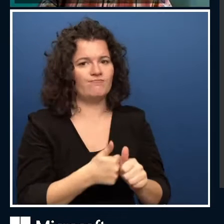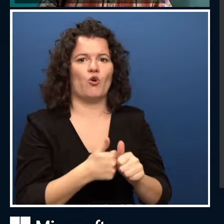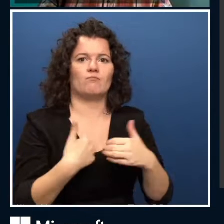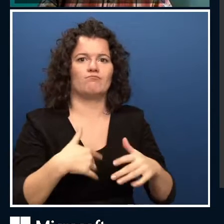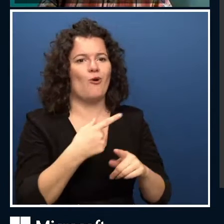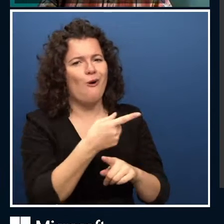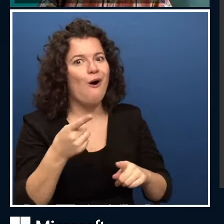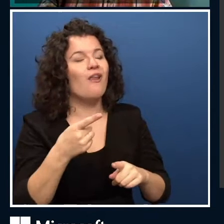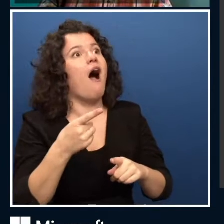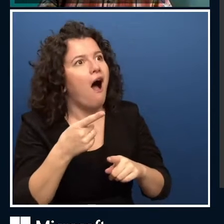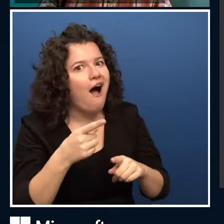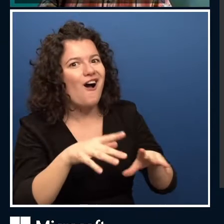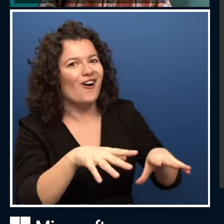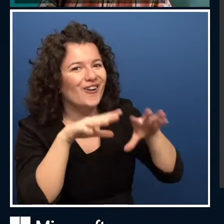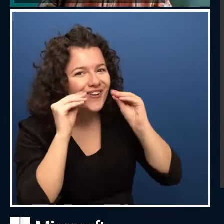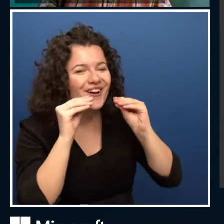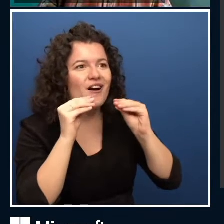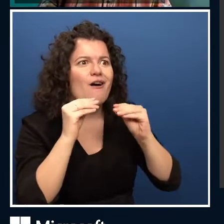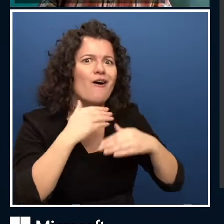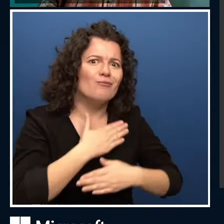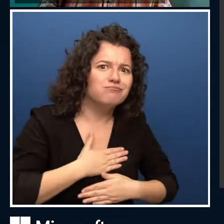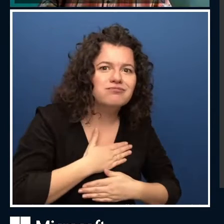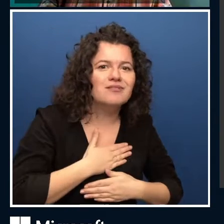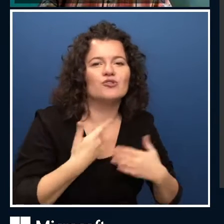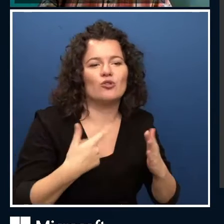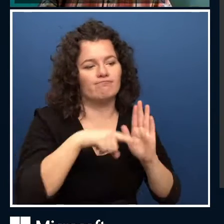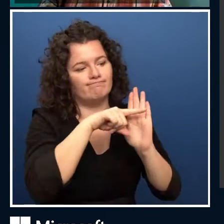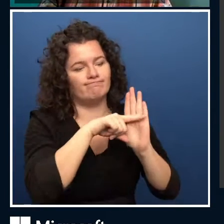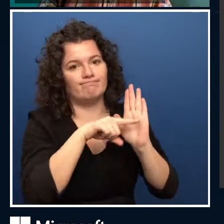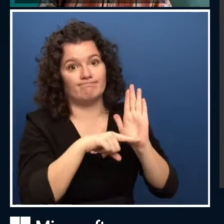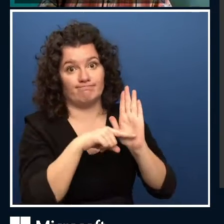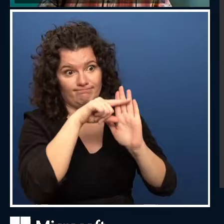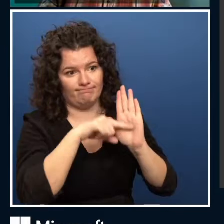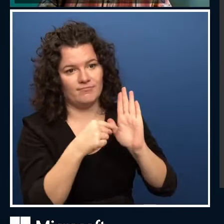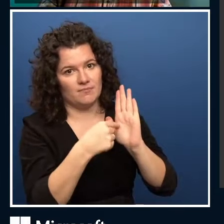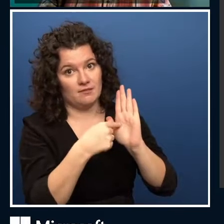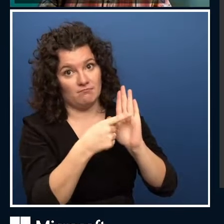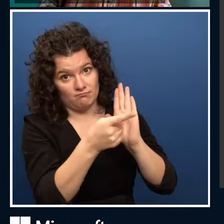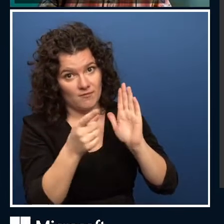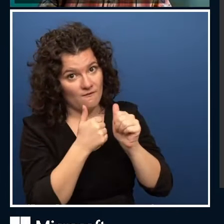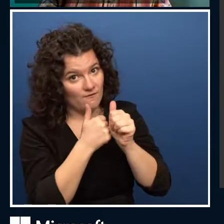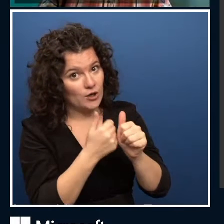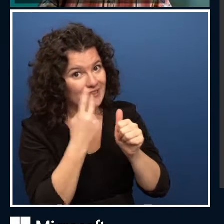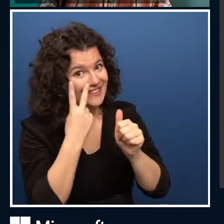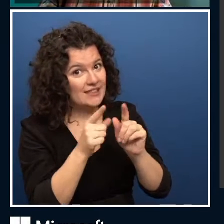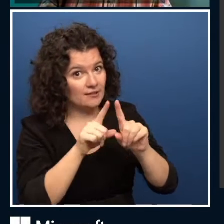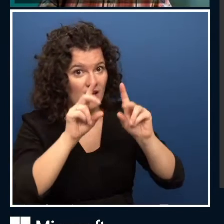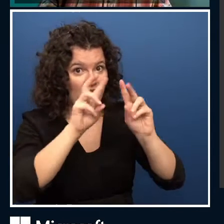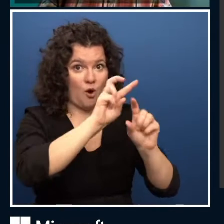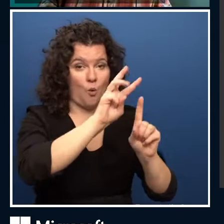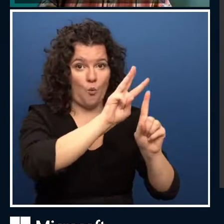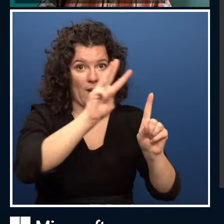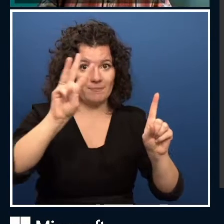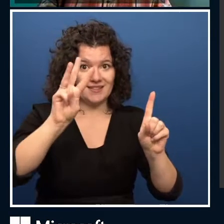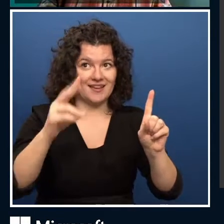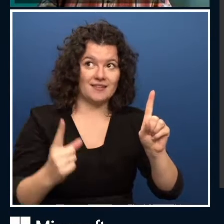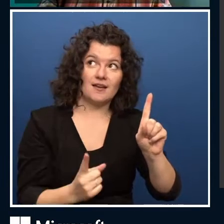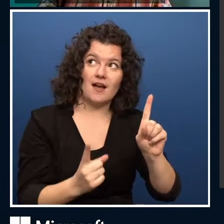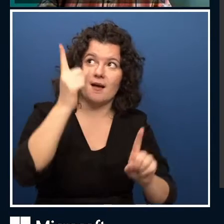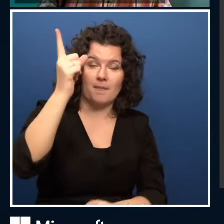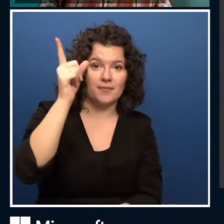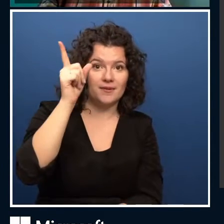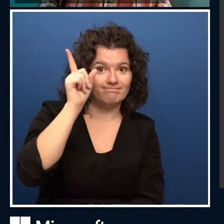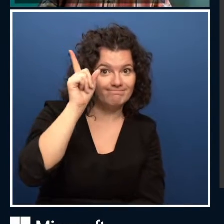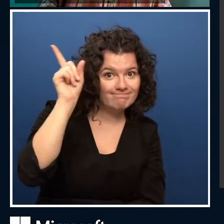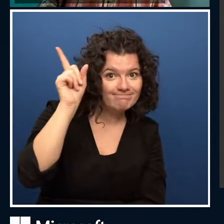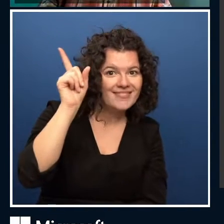from. If you want to check out the code of conduct, is at the top right of our website. So if you look just above this player, you should be able to find that code